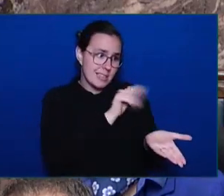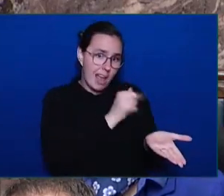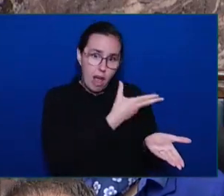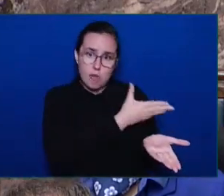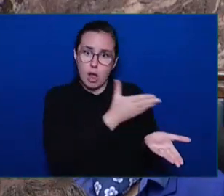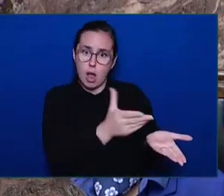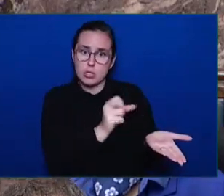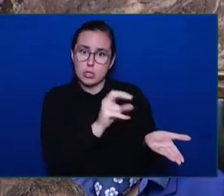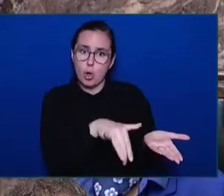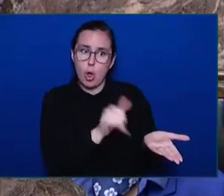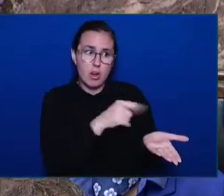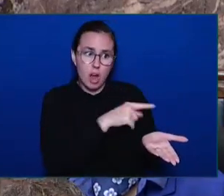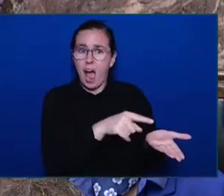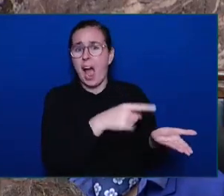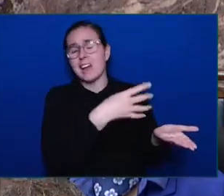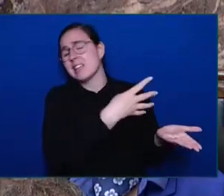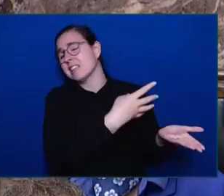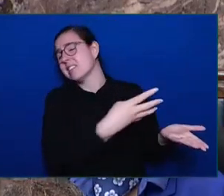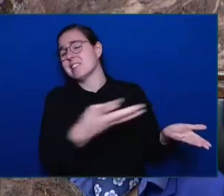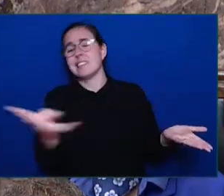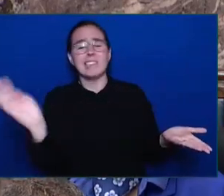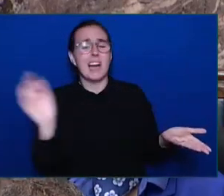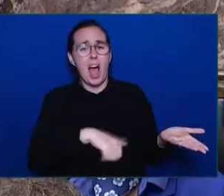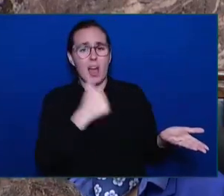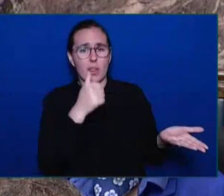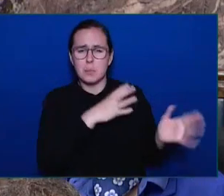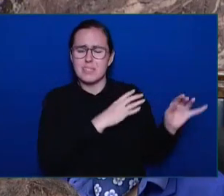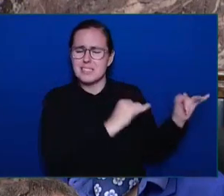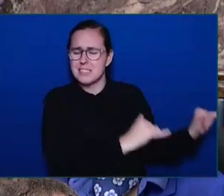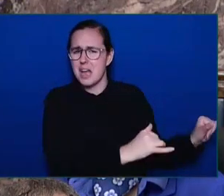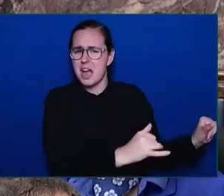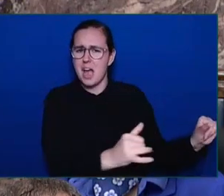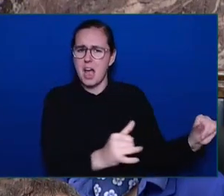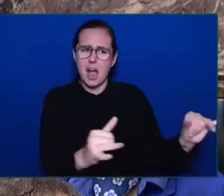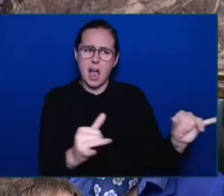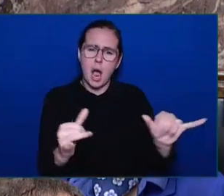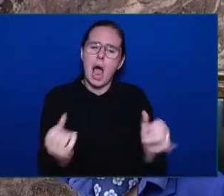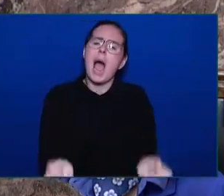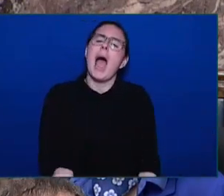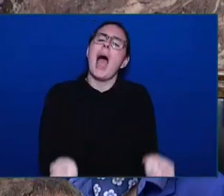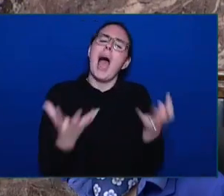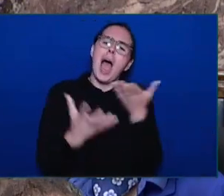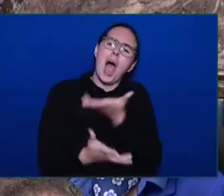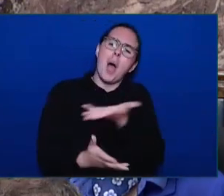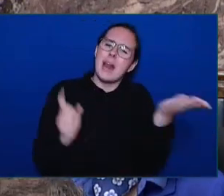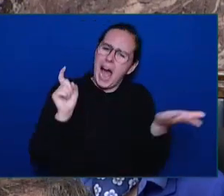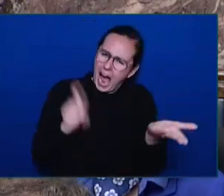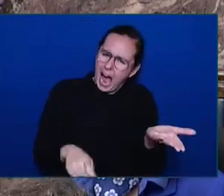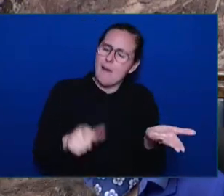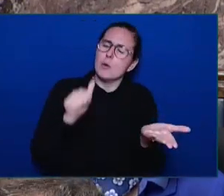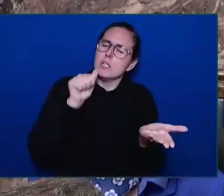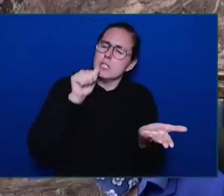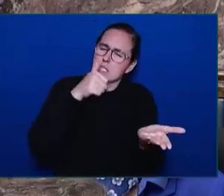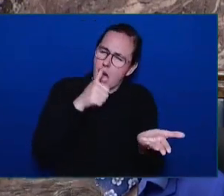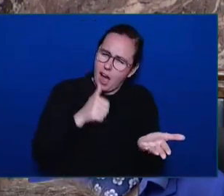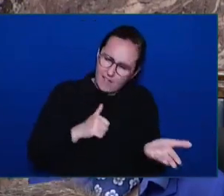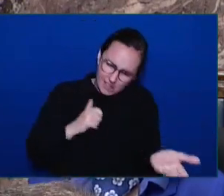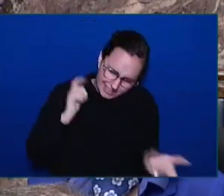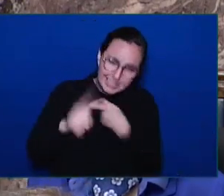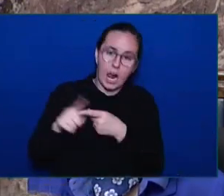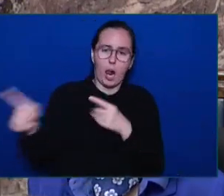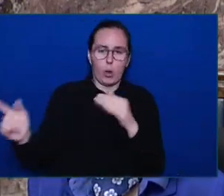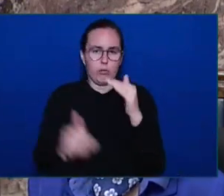patients like Sonia need to suffer before women in this province receive the health care results that they deserve?